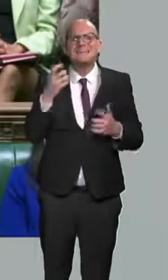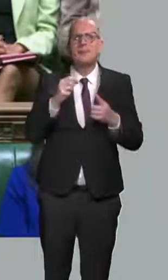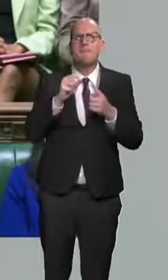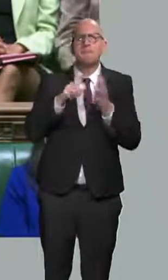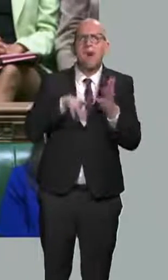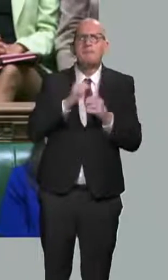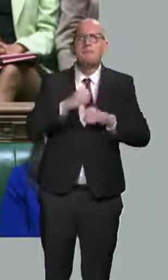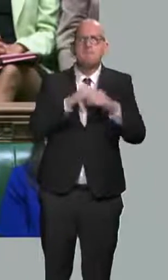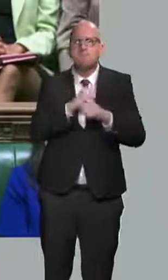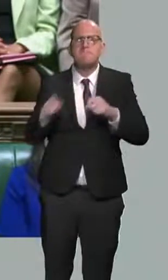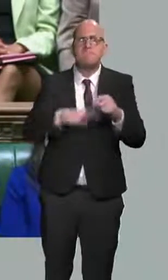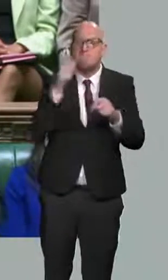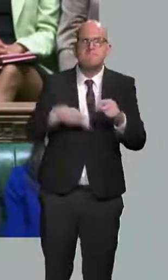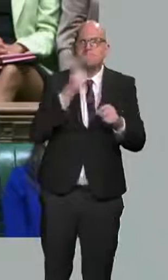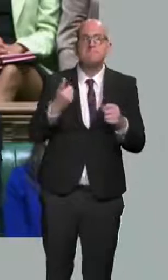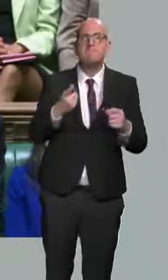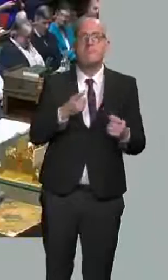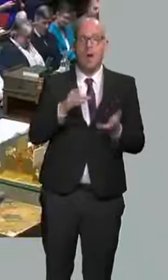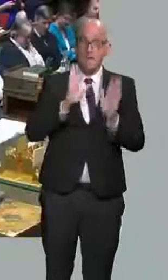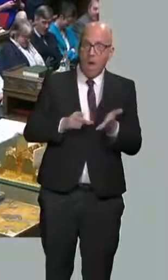VAT. They will pay zero.